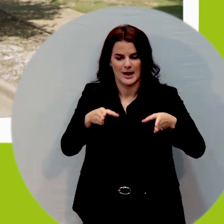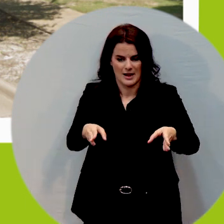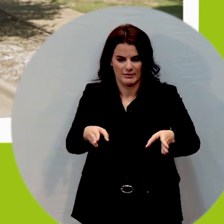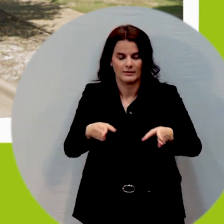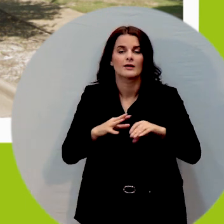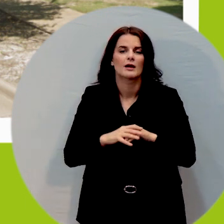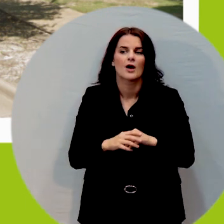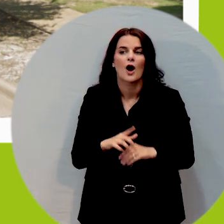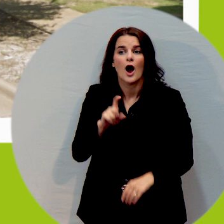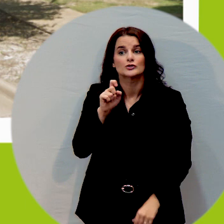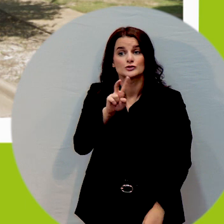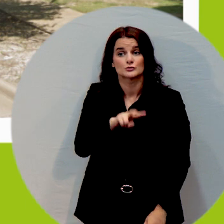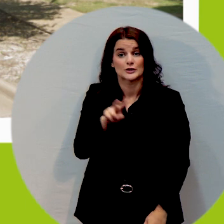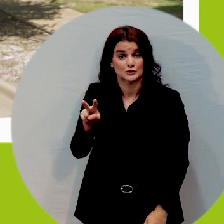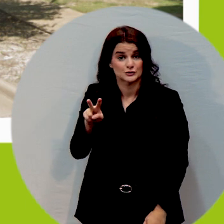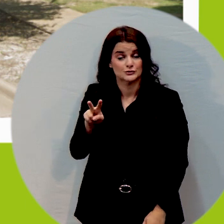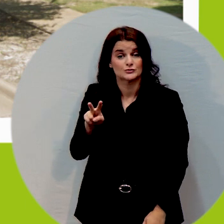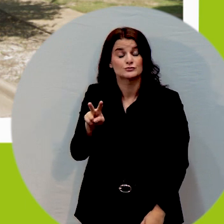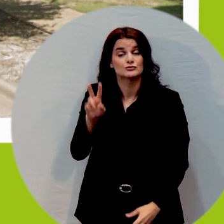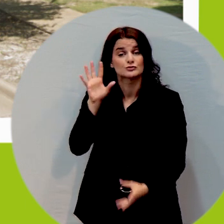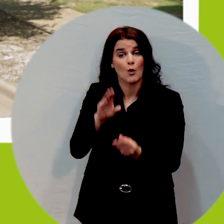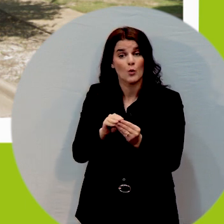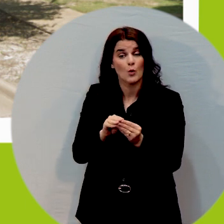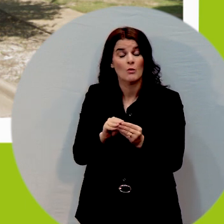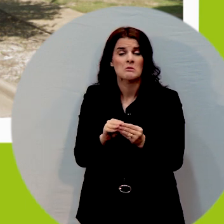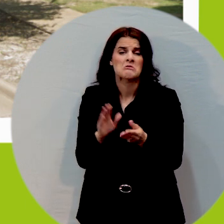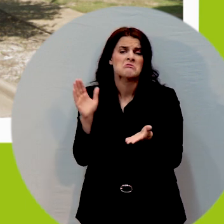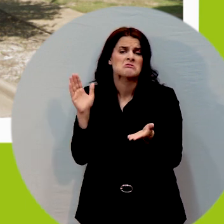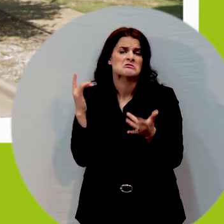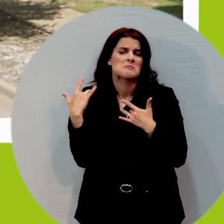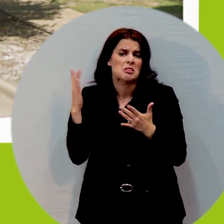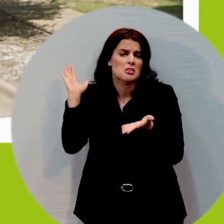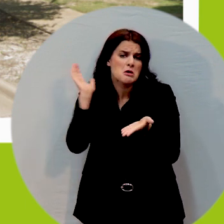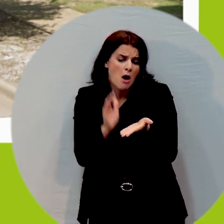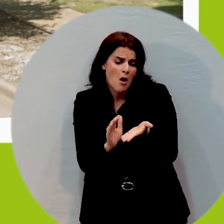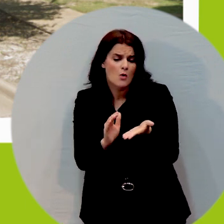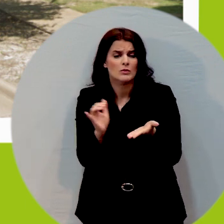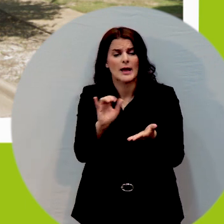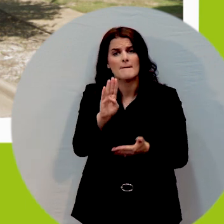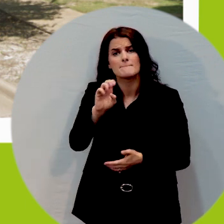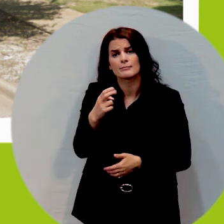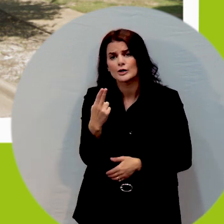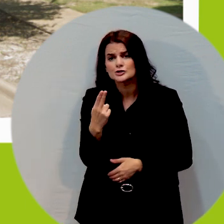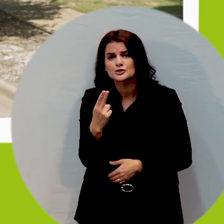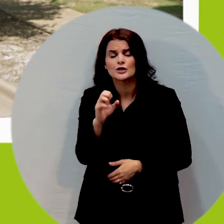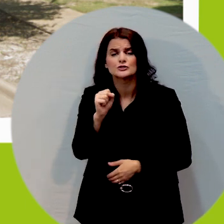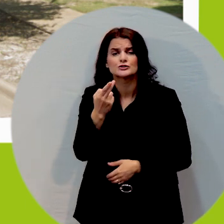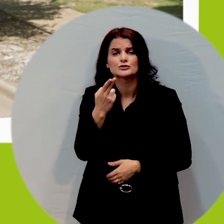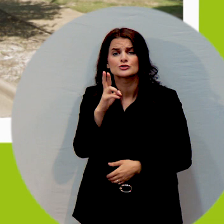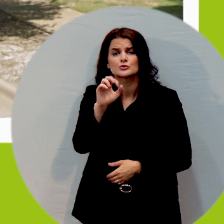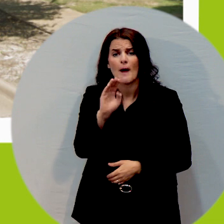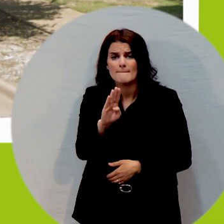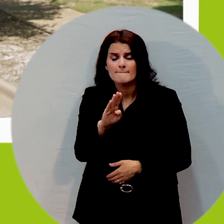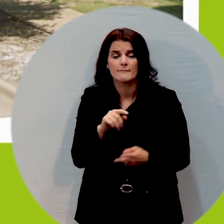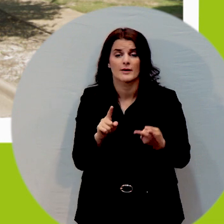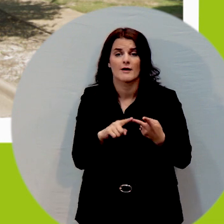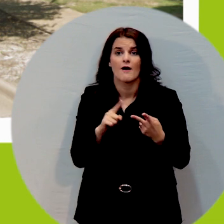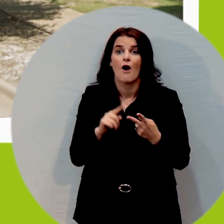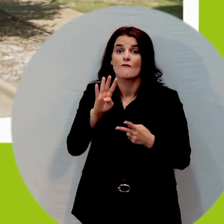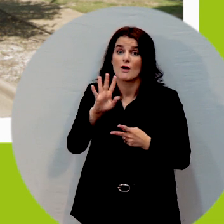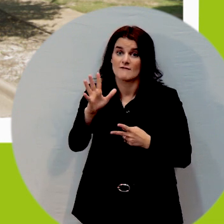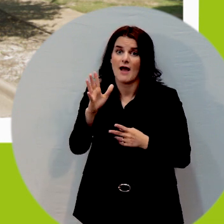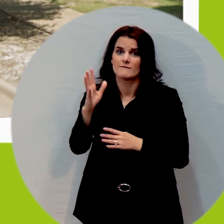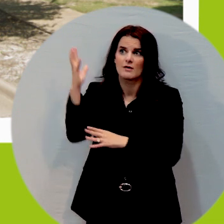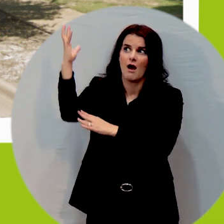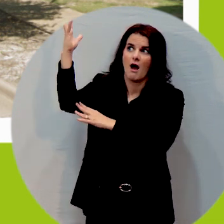majority of these were low vegetative obstructions that'd be like a bush or shrub. 45 of these were overhead so imagine a tree